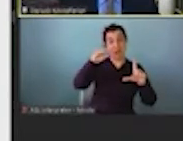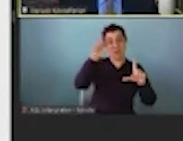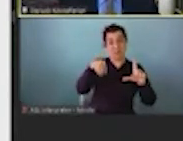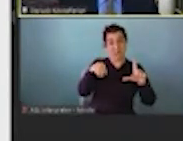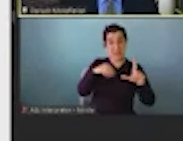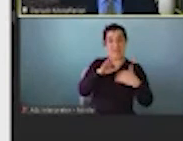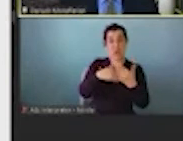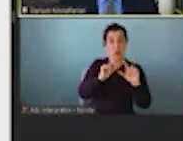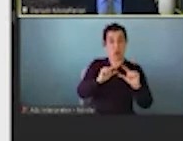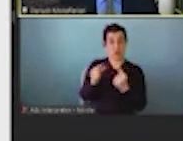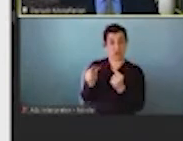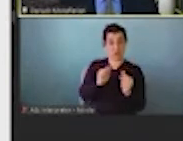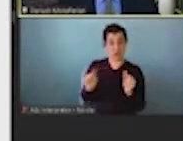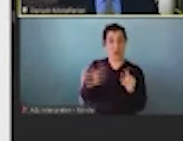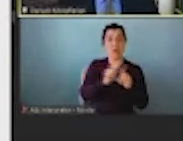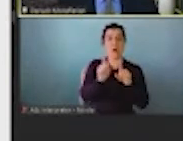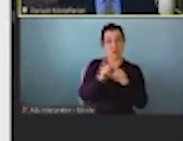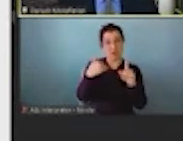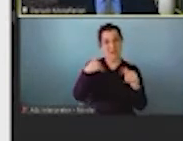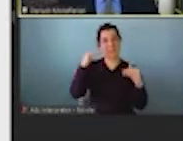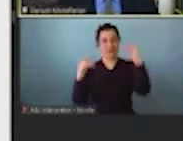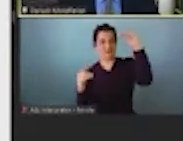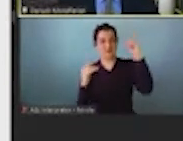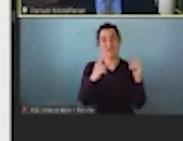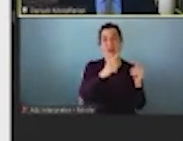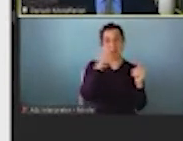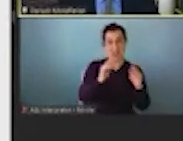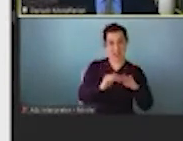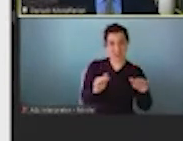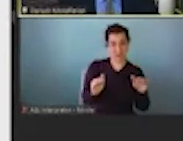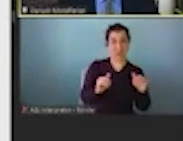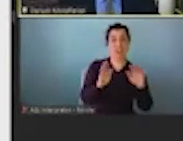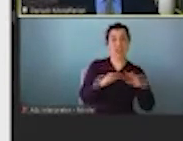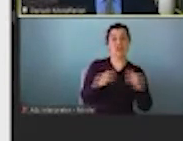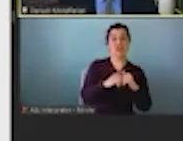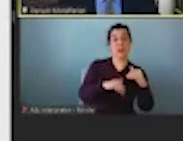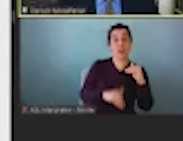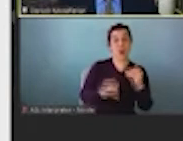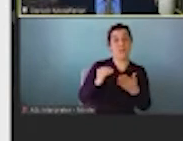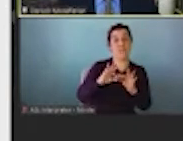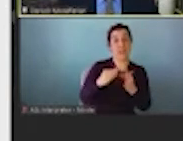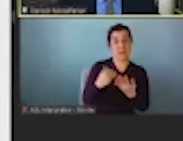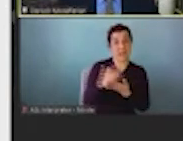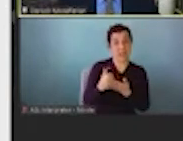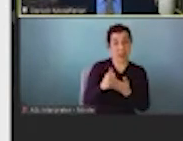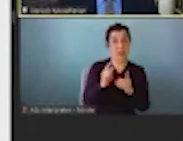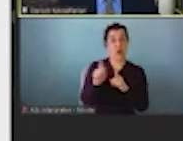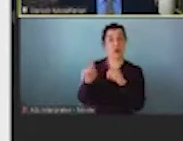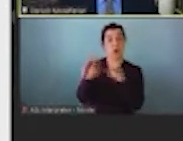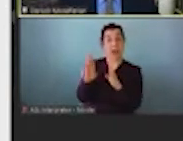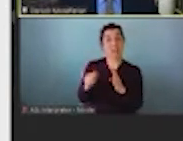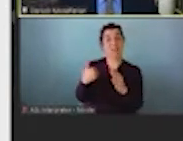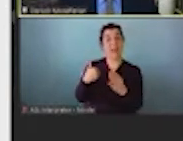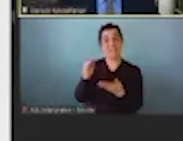groups. But there's also inequities. And so black children, children with lower family incomes and households with lower food